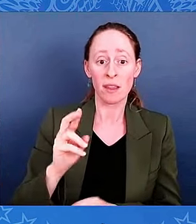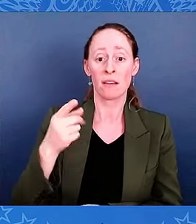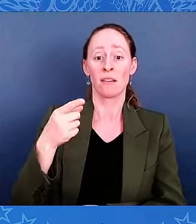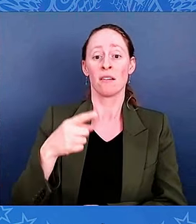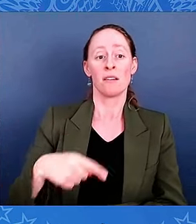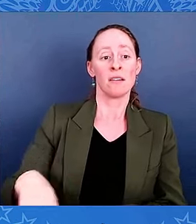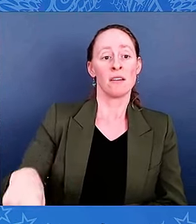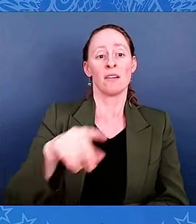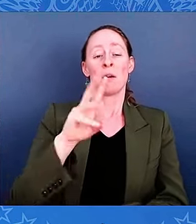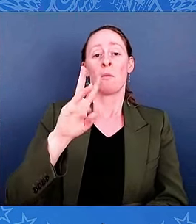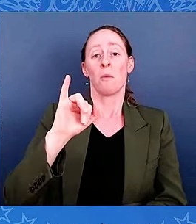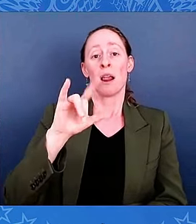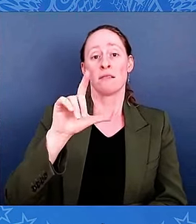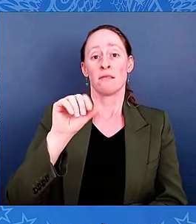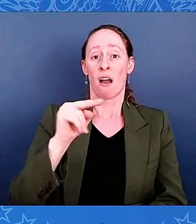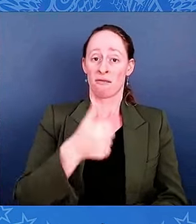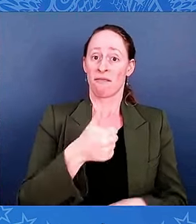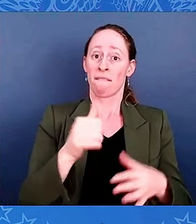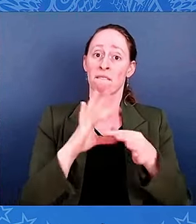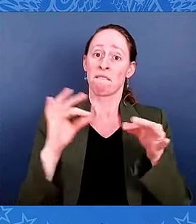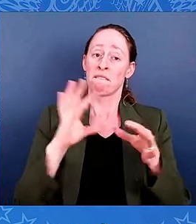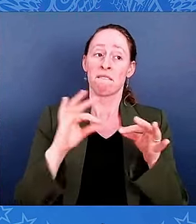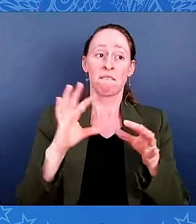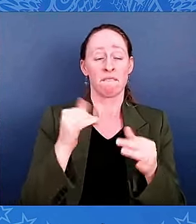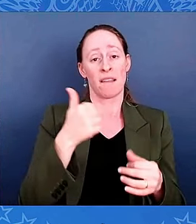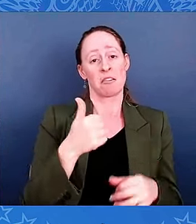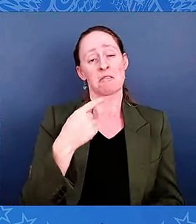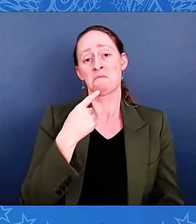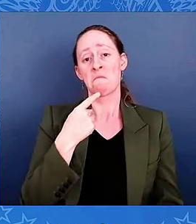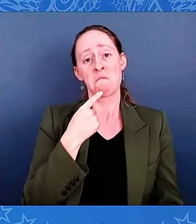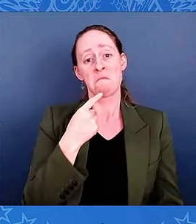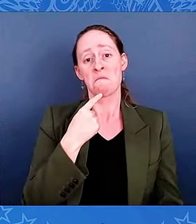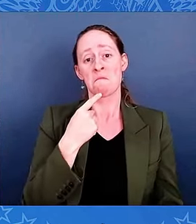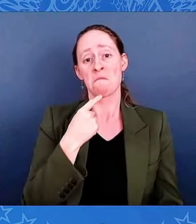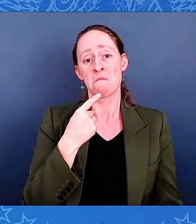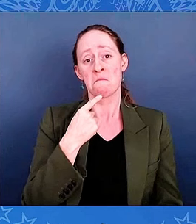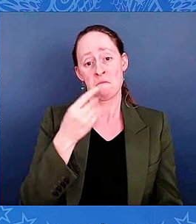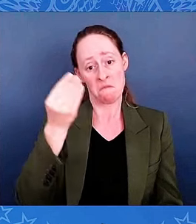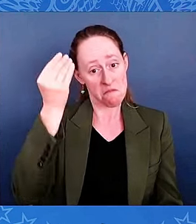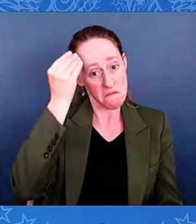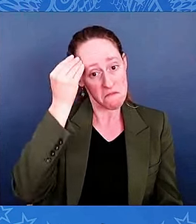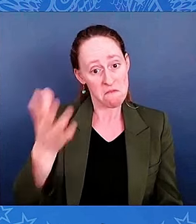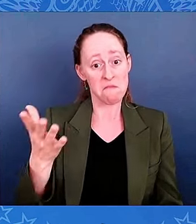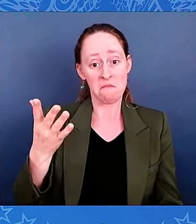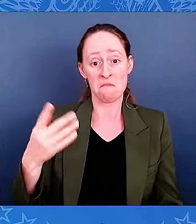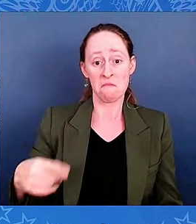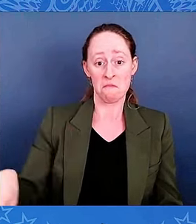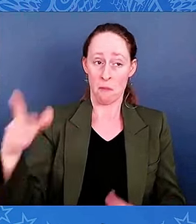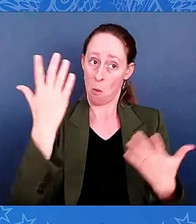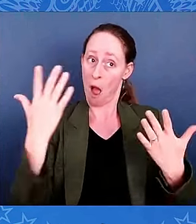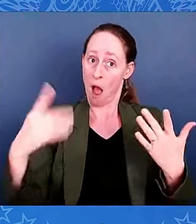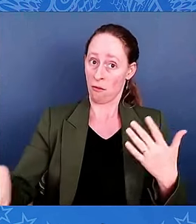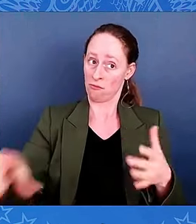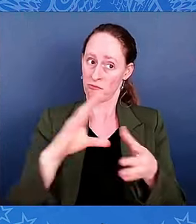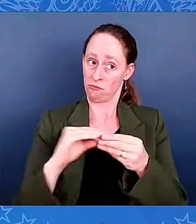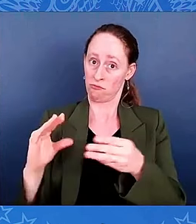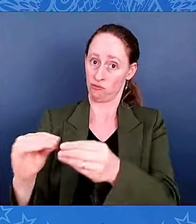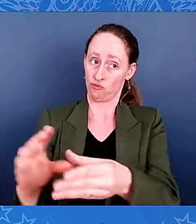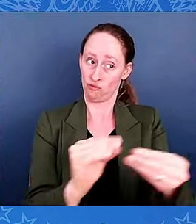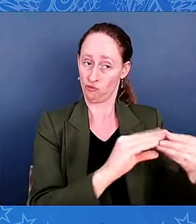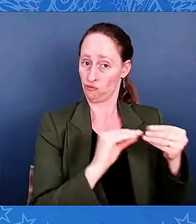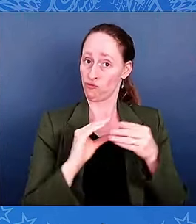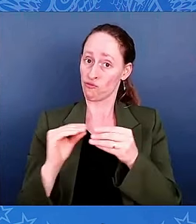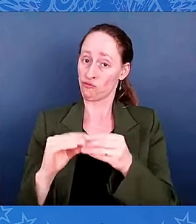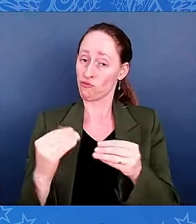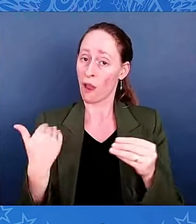grace. And according to reports from that day, this is what he said. He looked at the crowd and he said, he believed they were wrong,